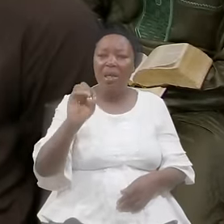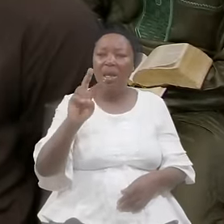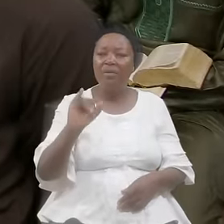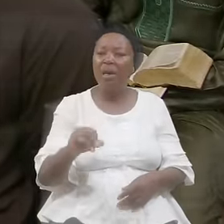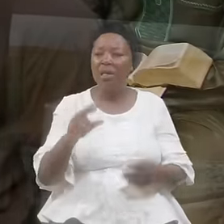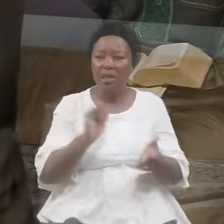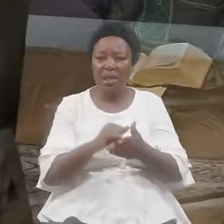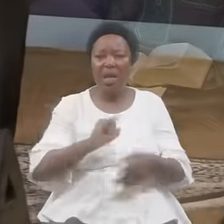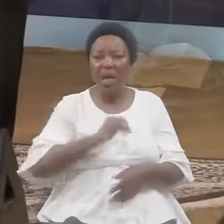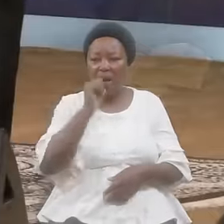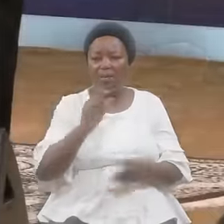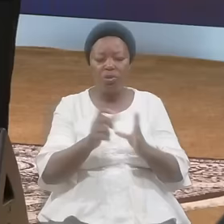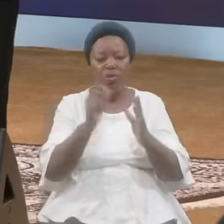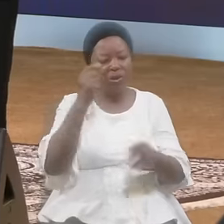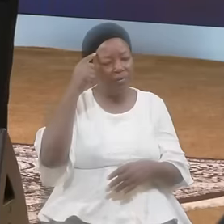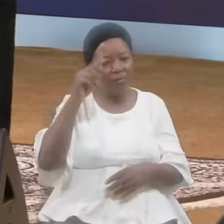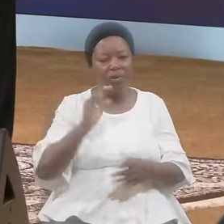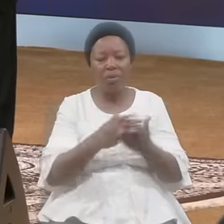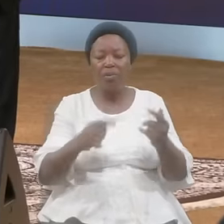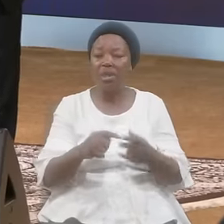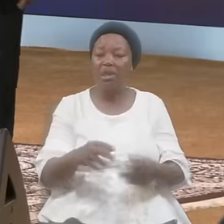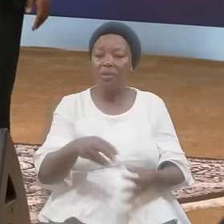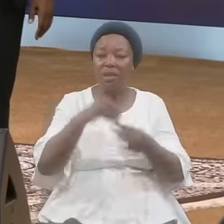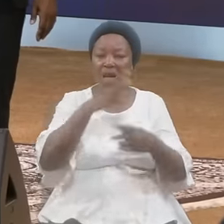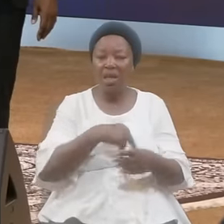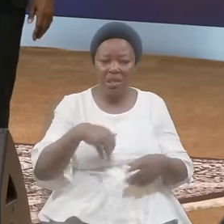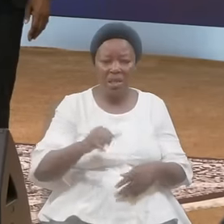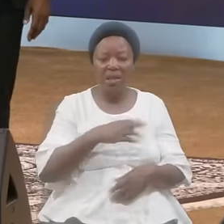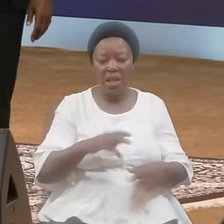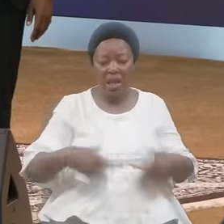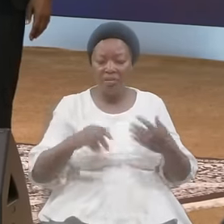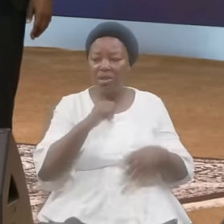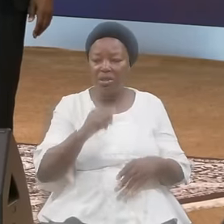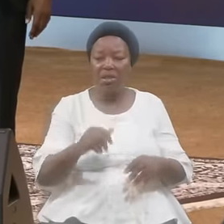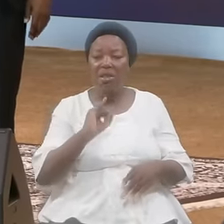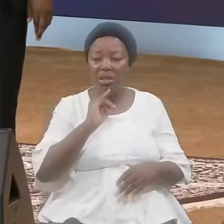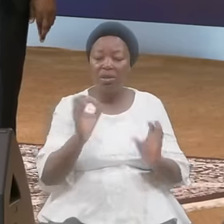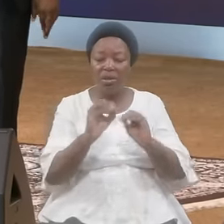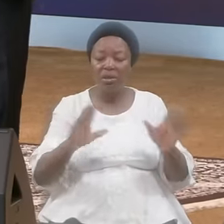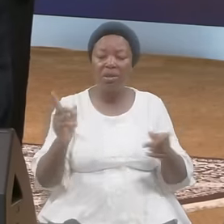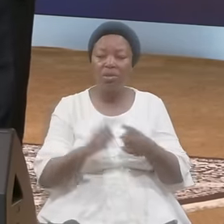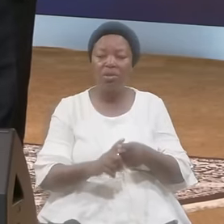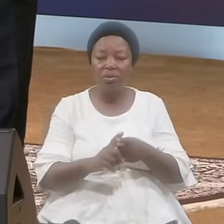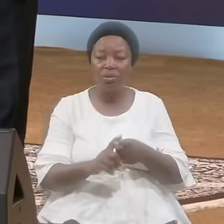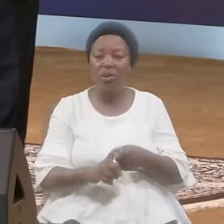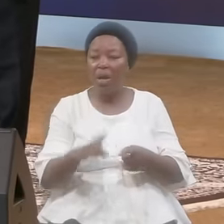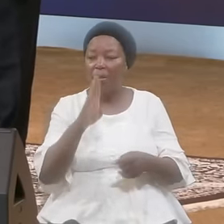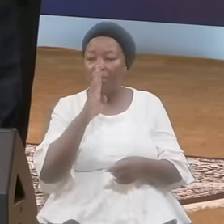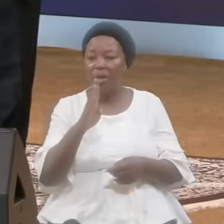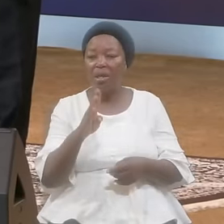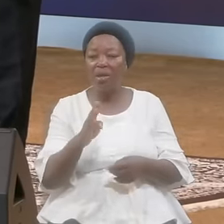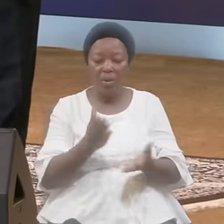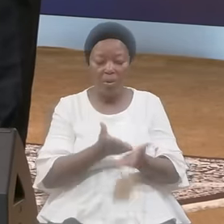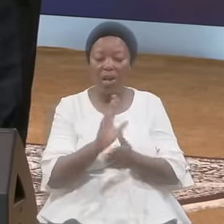And Life Is Nothing To Write To Heaven About The Lord